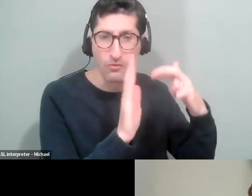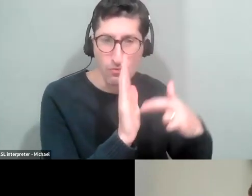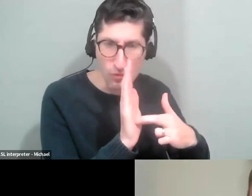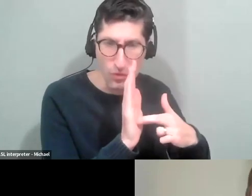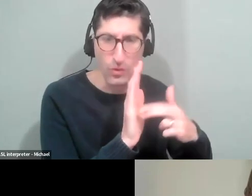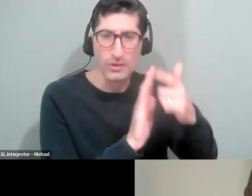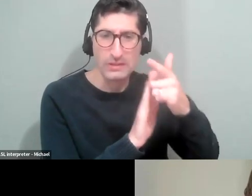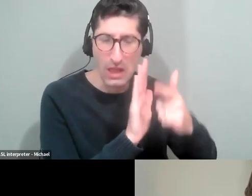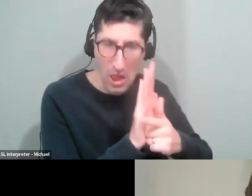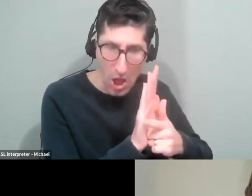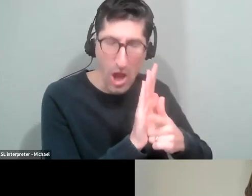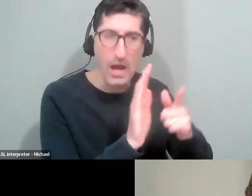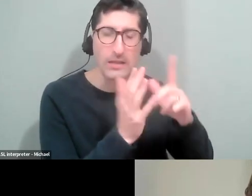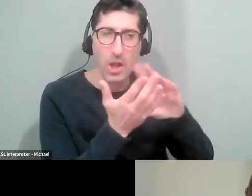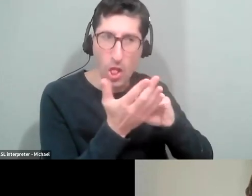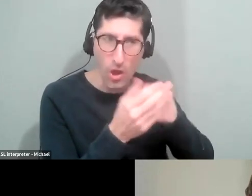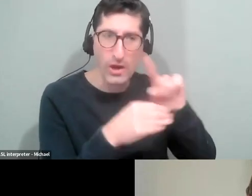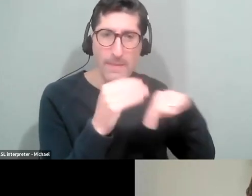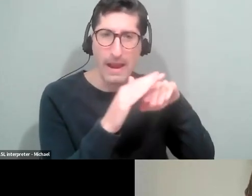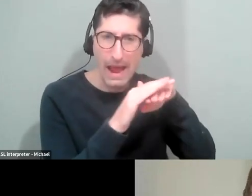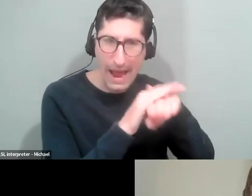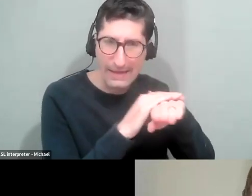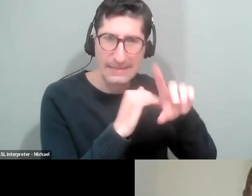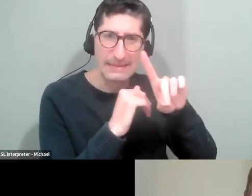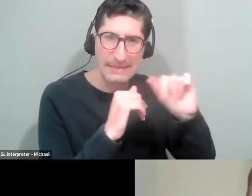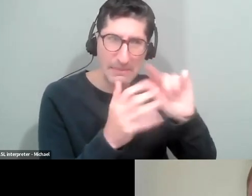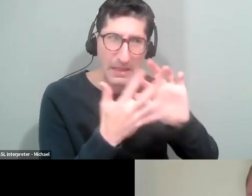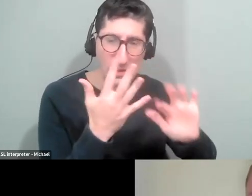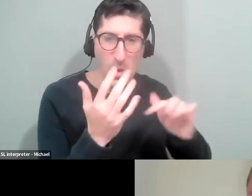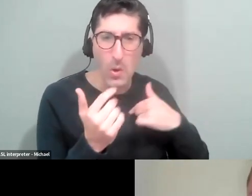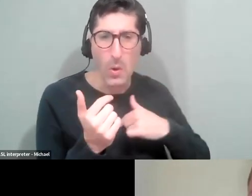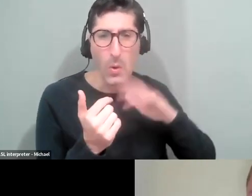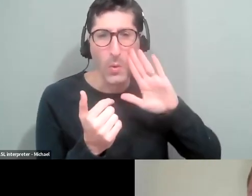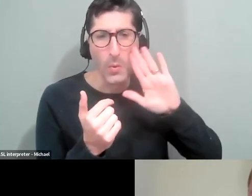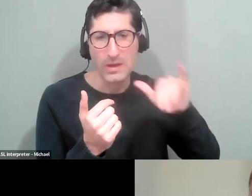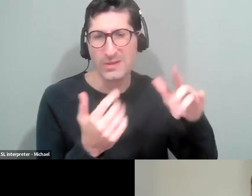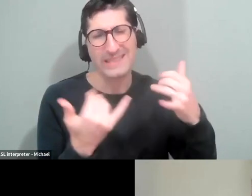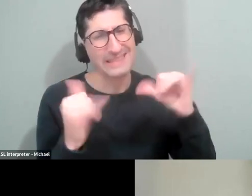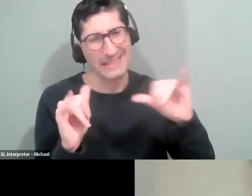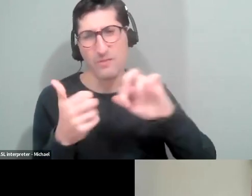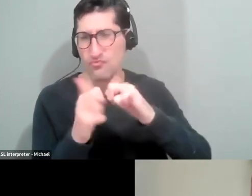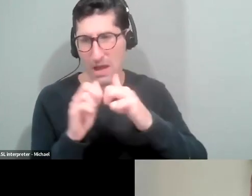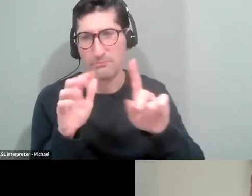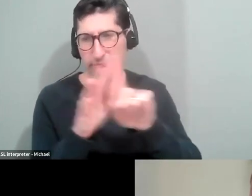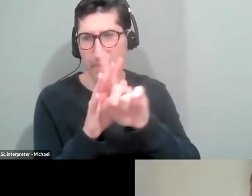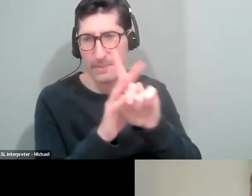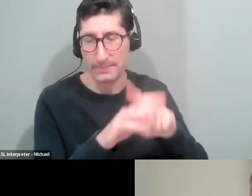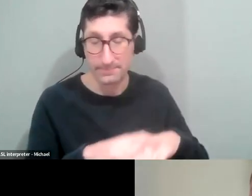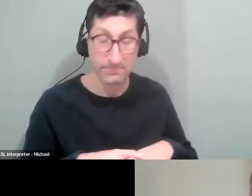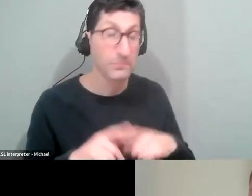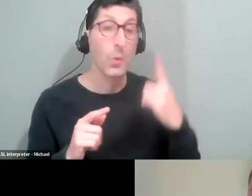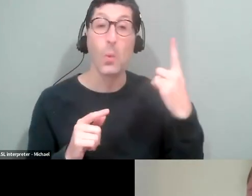we all know there's still access issues that happen. And so it's not a great solution. One idea I've heard tossed around